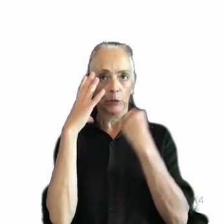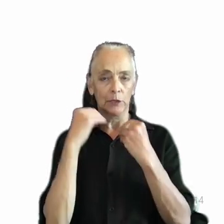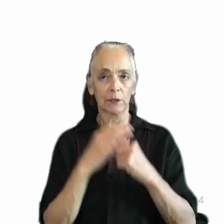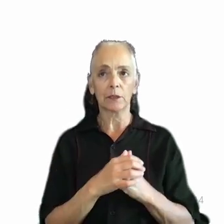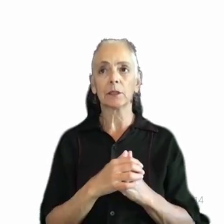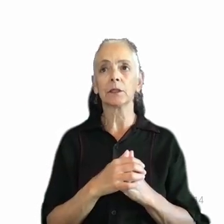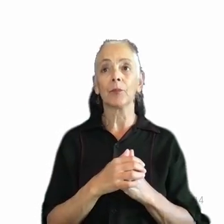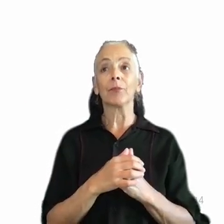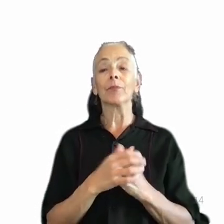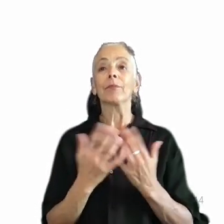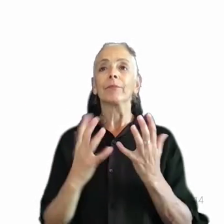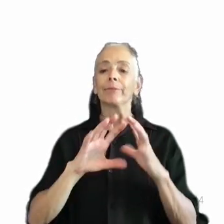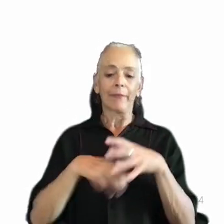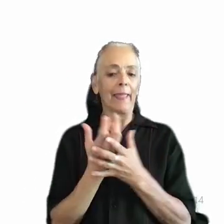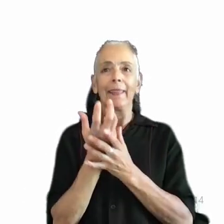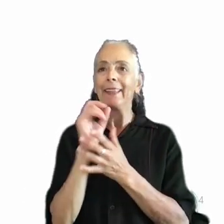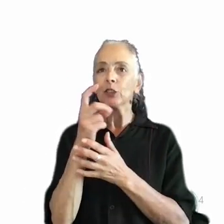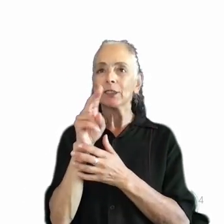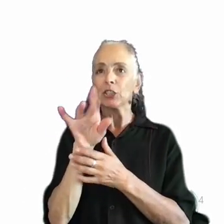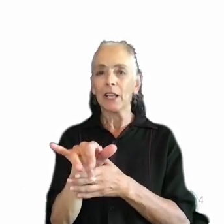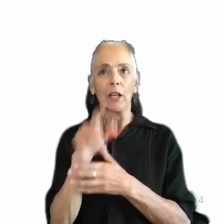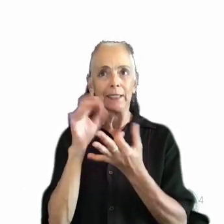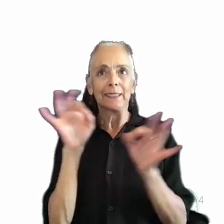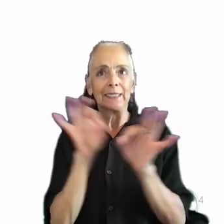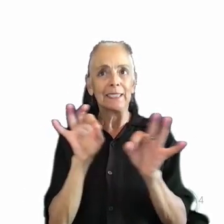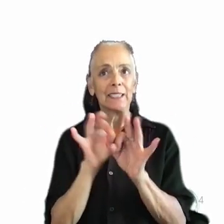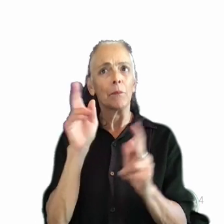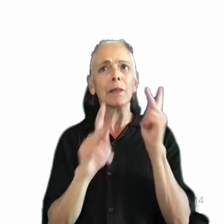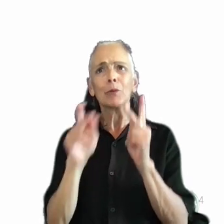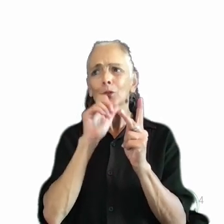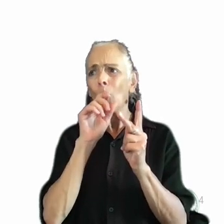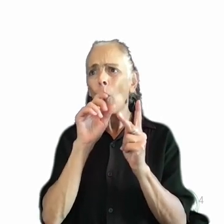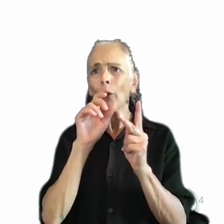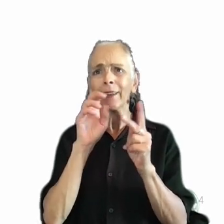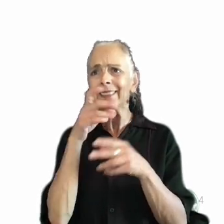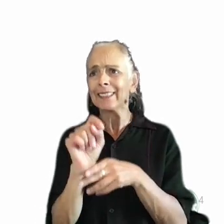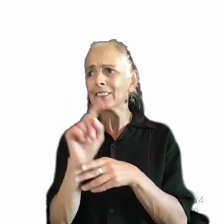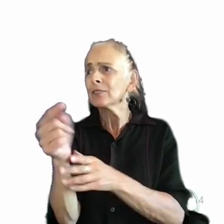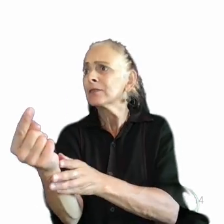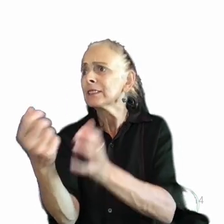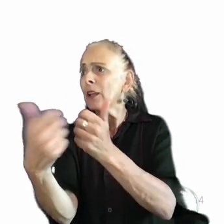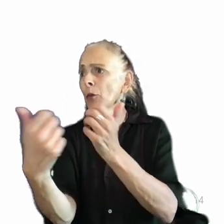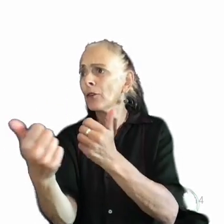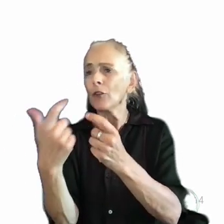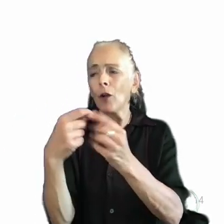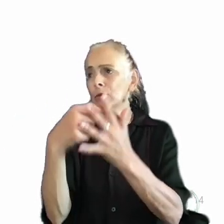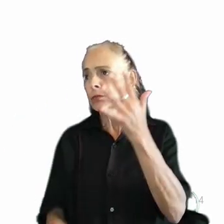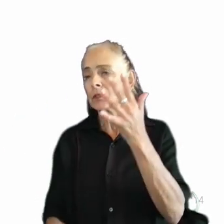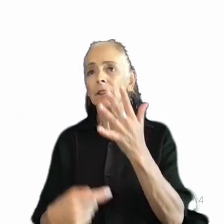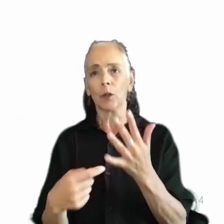Intersectionality is key. We try to keep in mind that people do not exist in a vacuum and even though we are focusing on accessibility research,